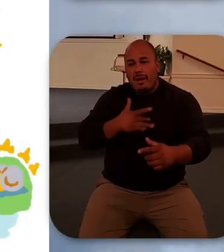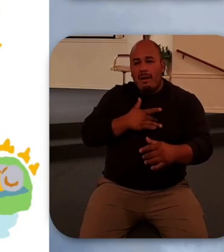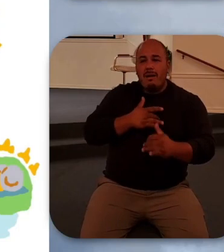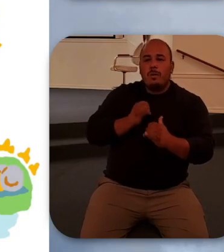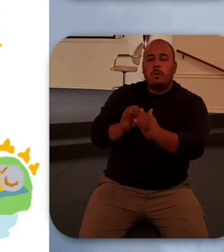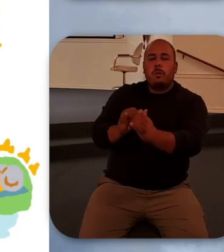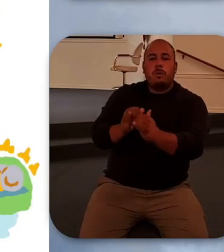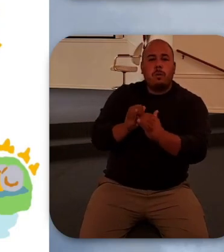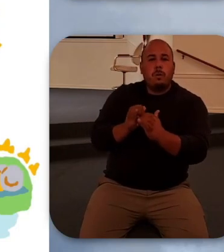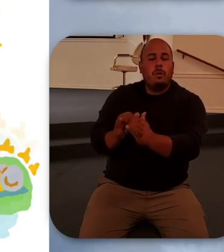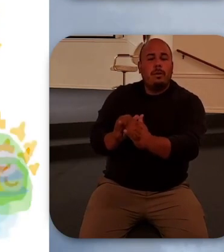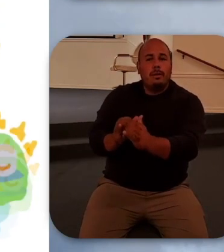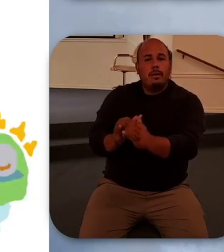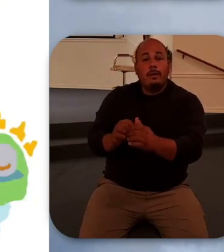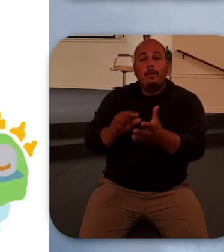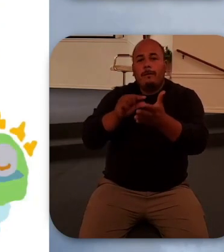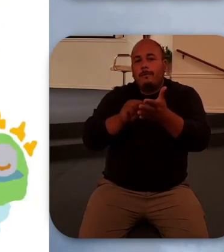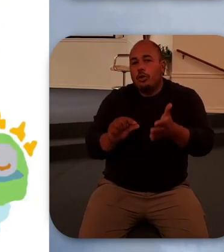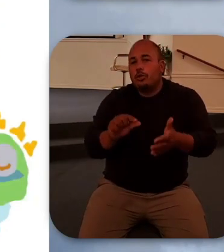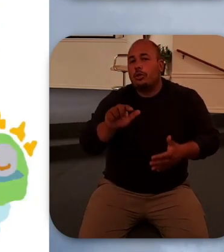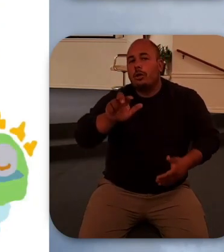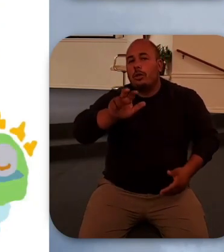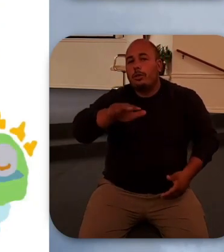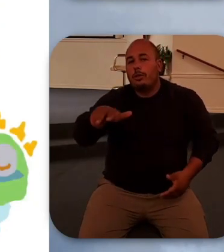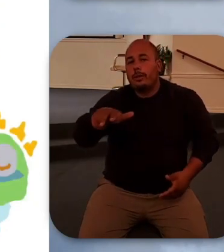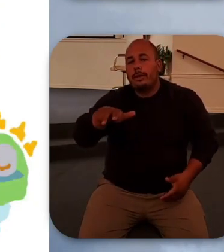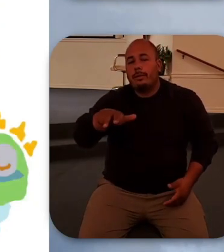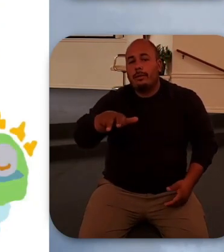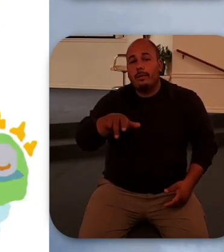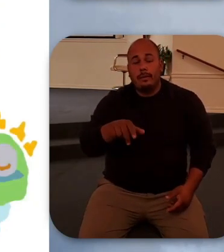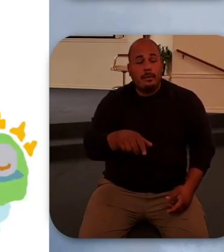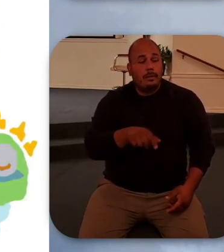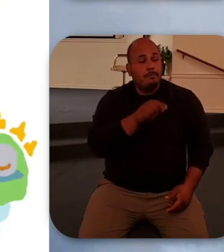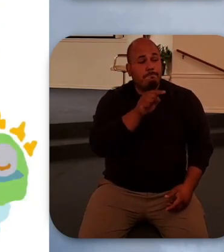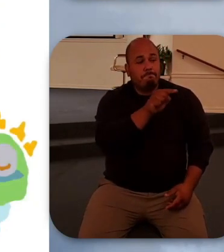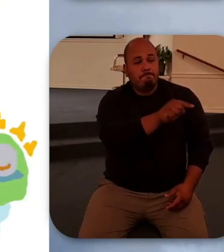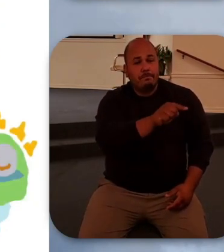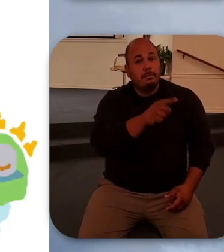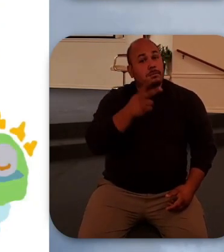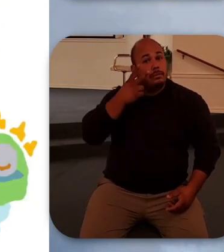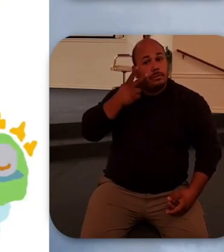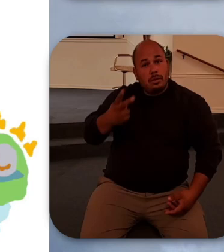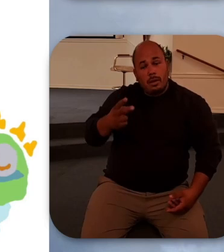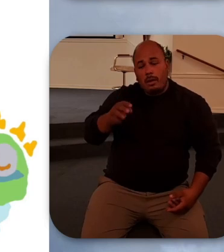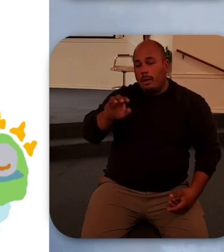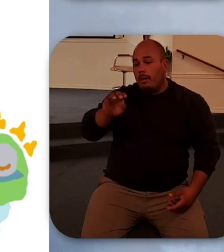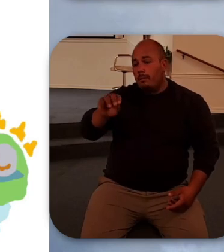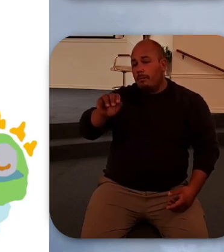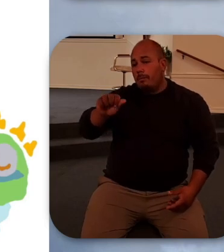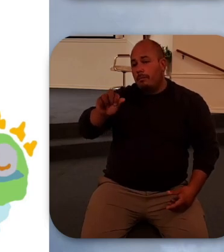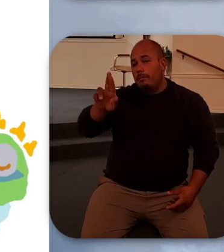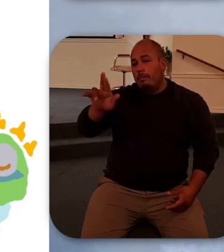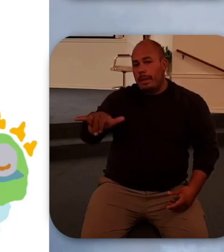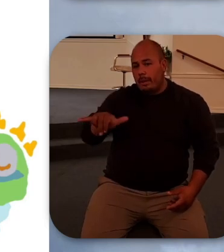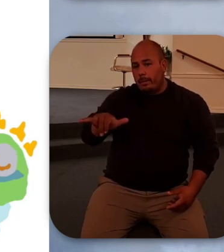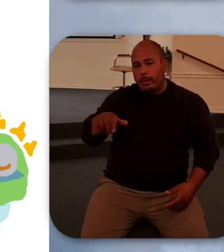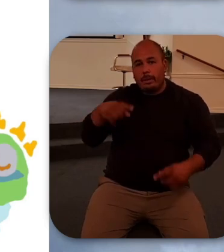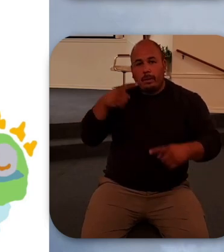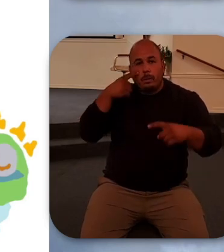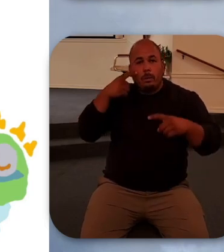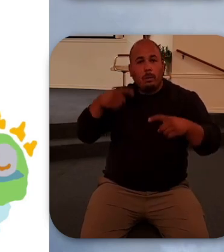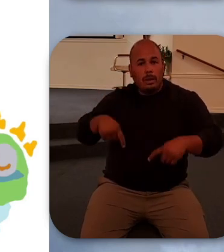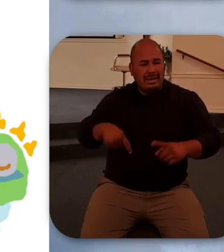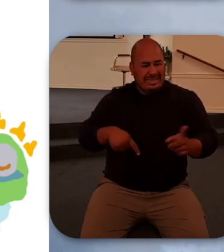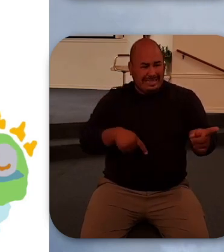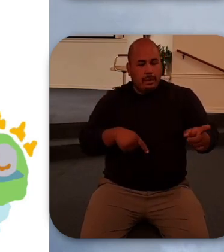Verse 33 says, when Jesus saw Mary weeping, and the Jews who had come along with her also weeping, he was deeply moved